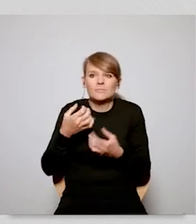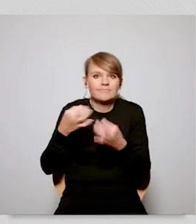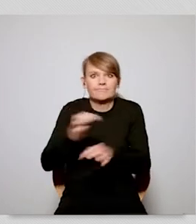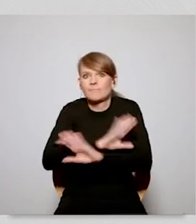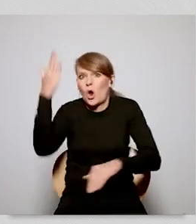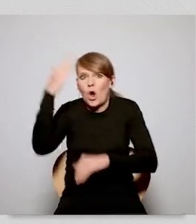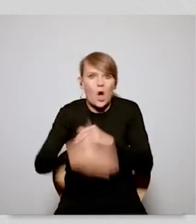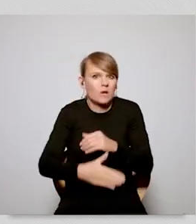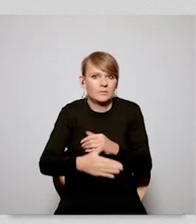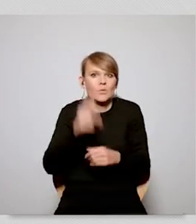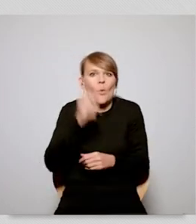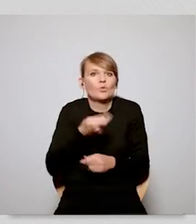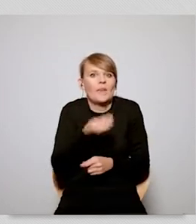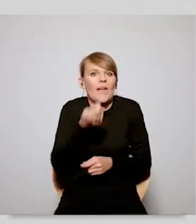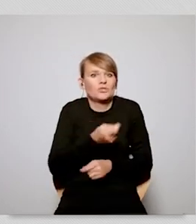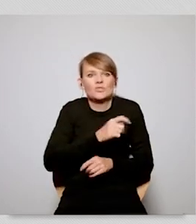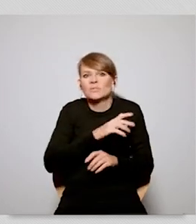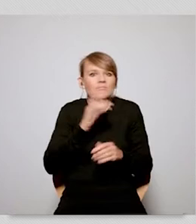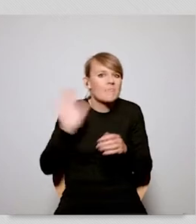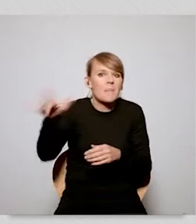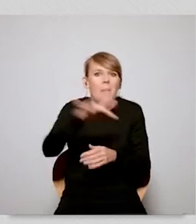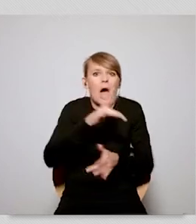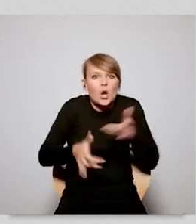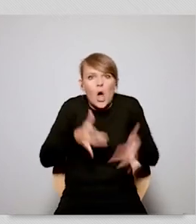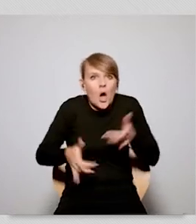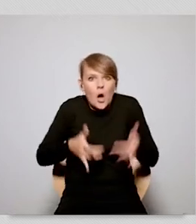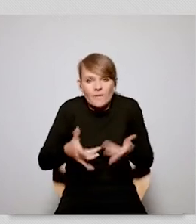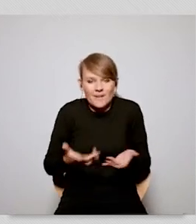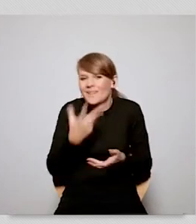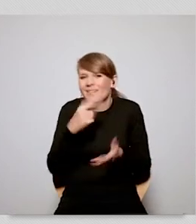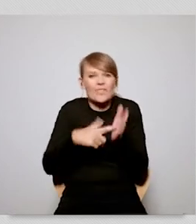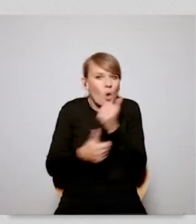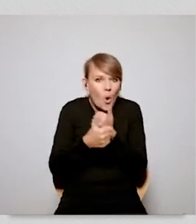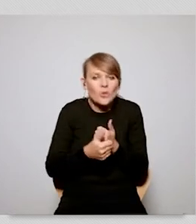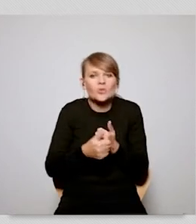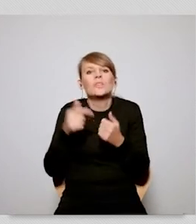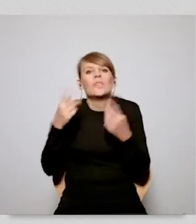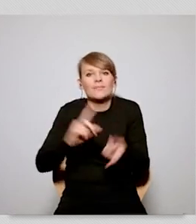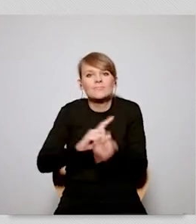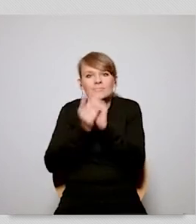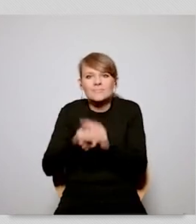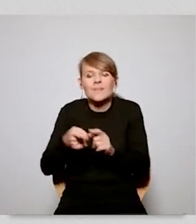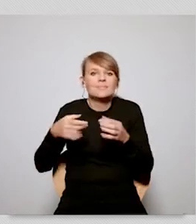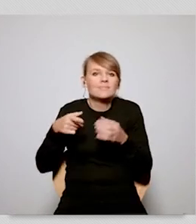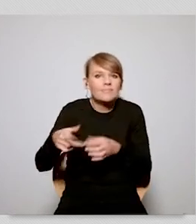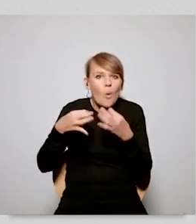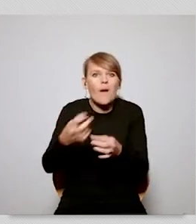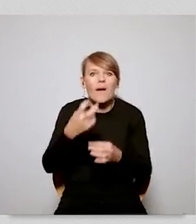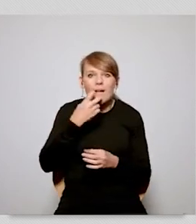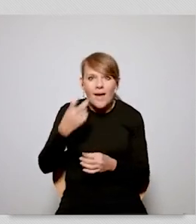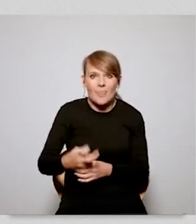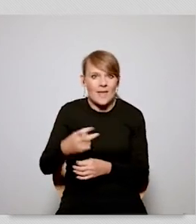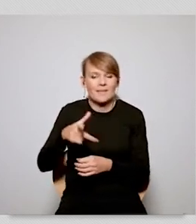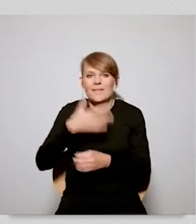people from moving around from traveling um it is about making them choose trains or